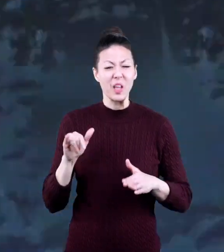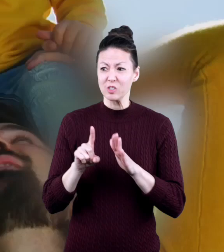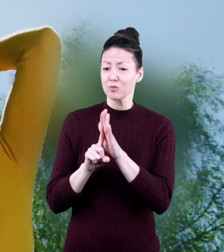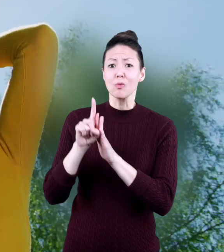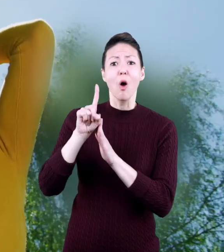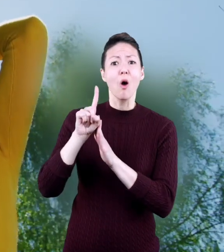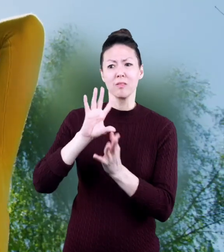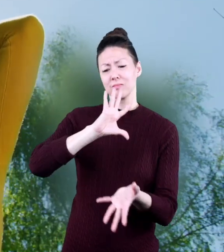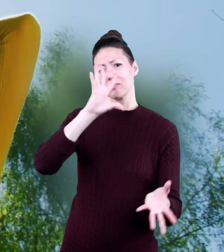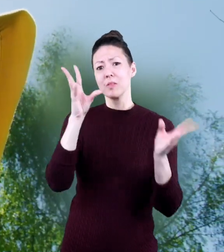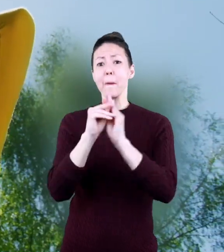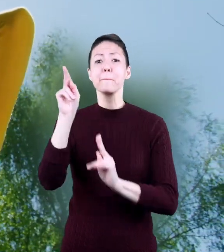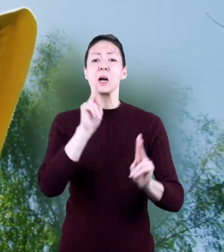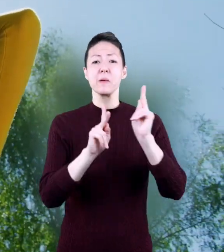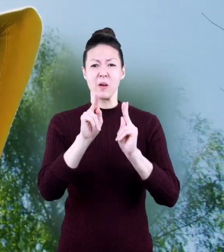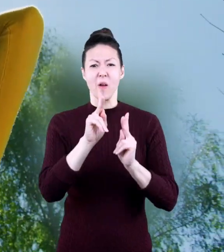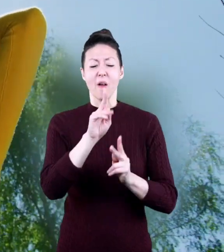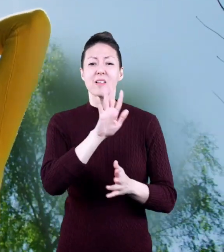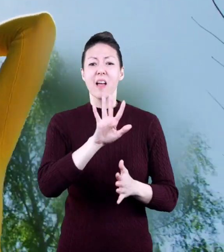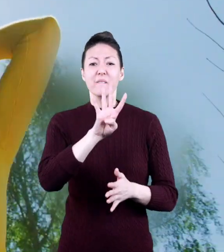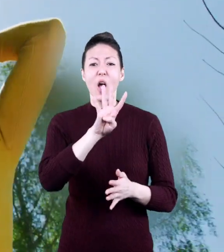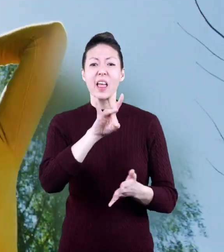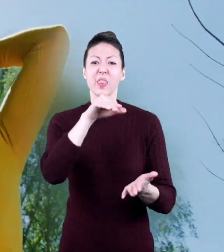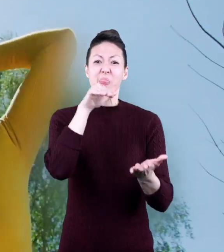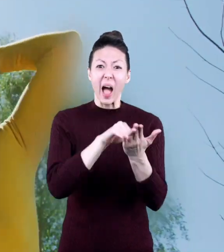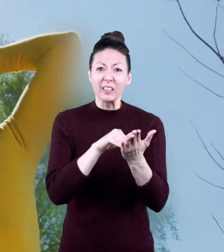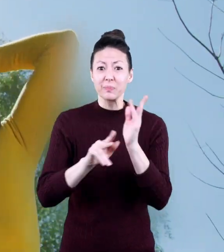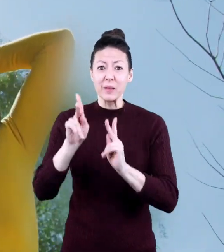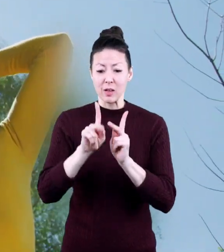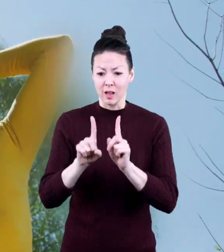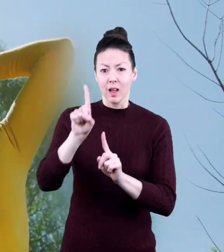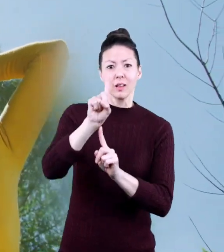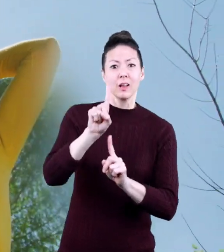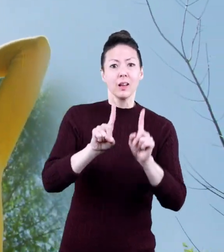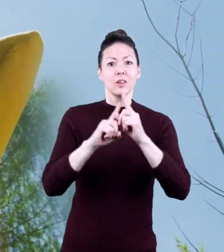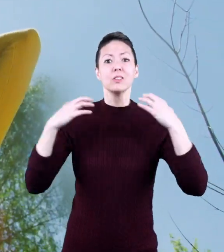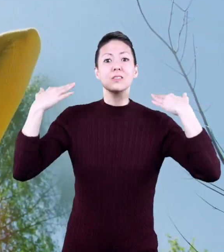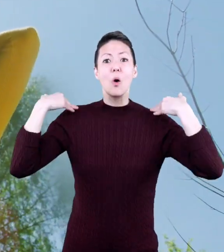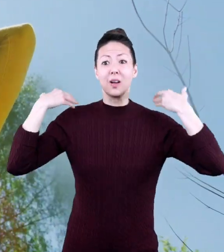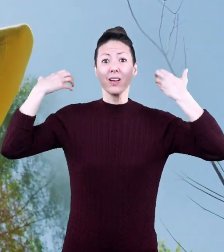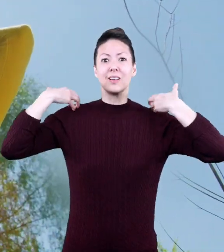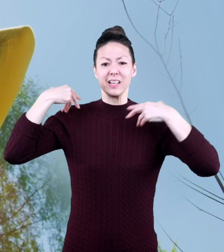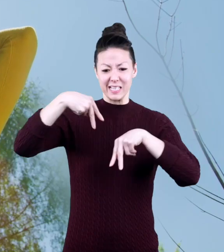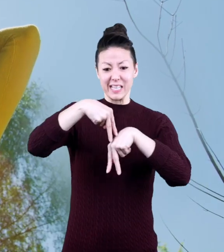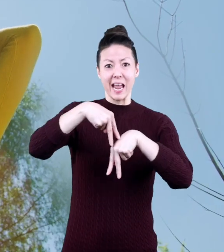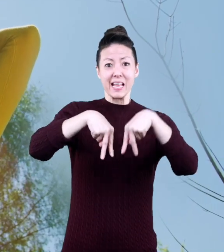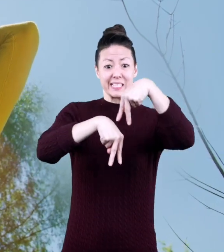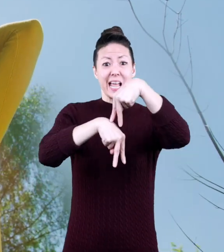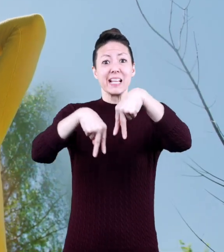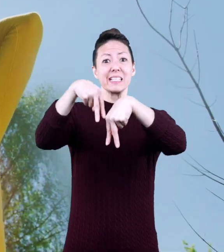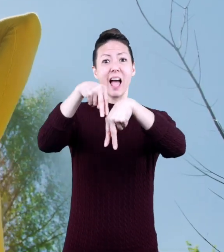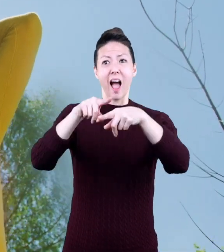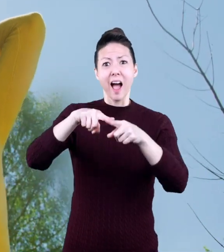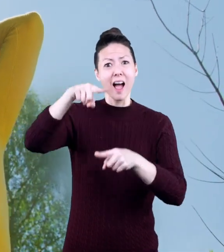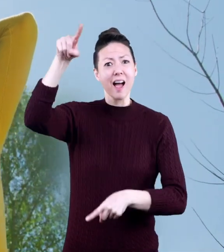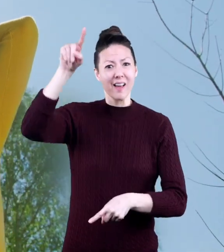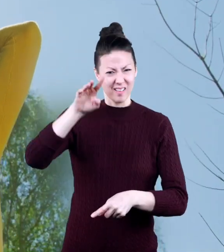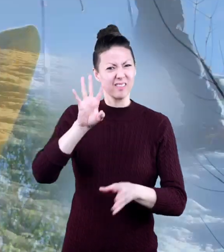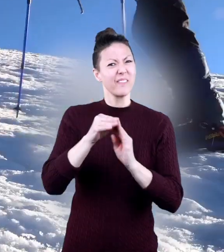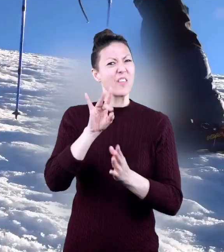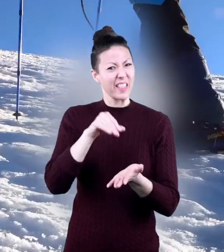That's as tall as 48,000 people standing on top of each other's shoulders.